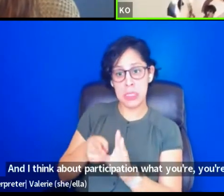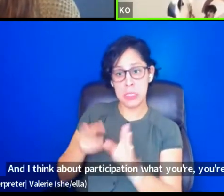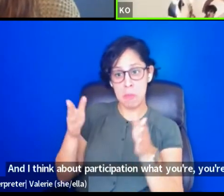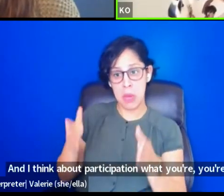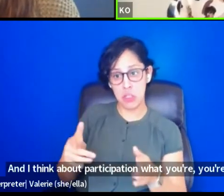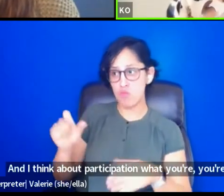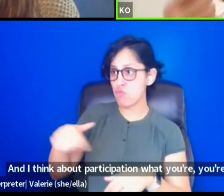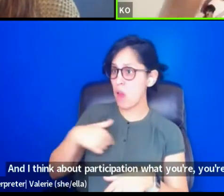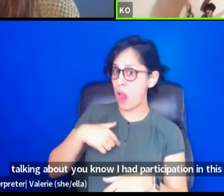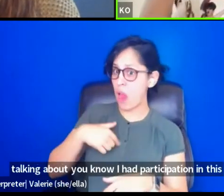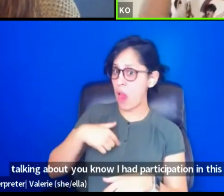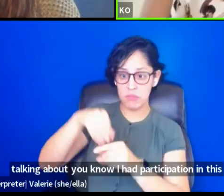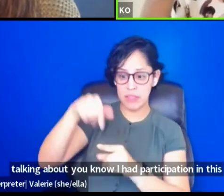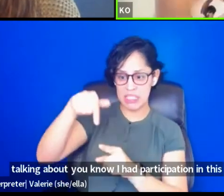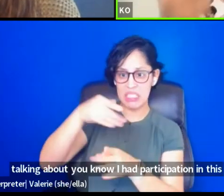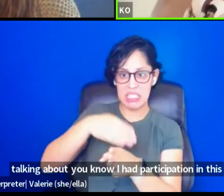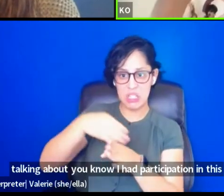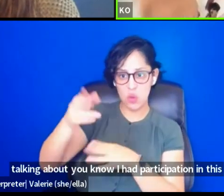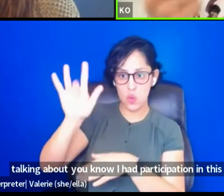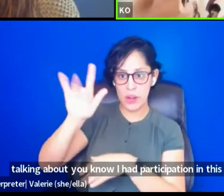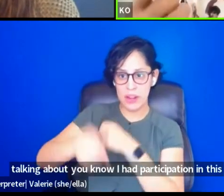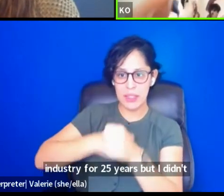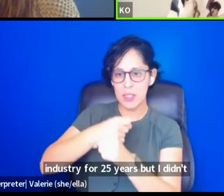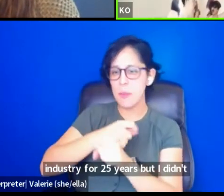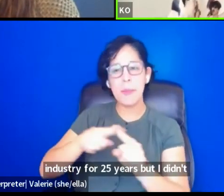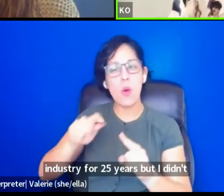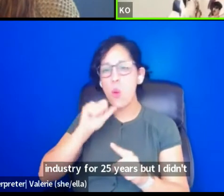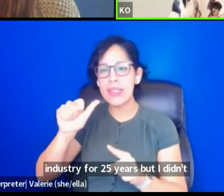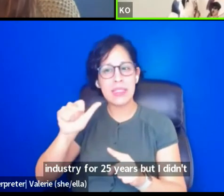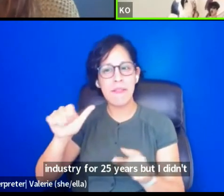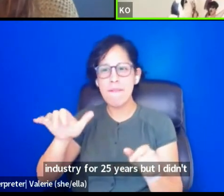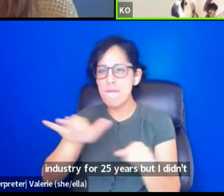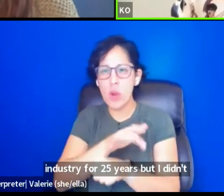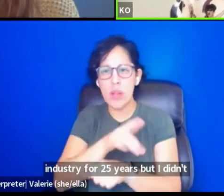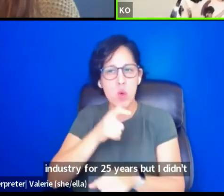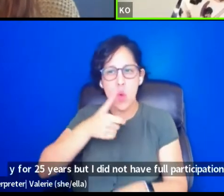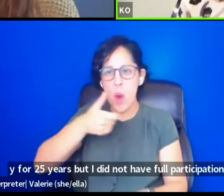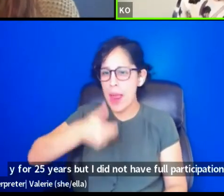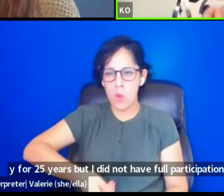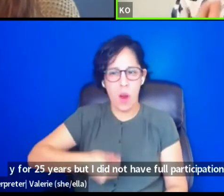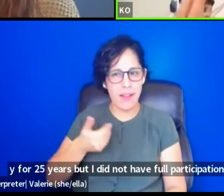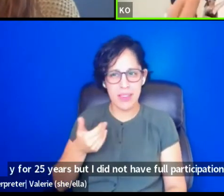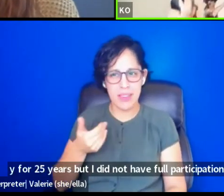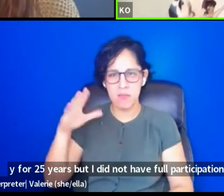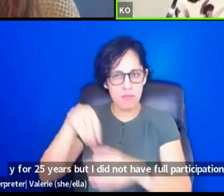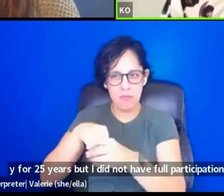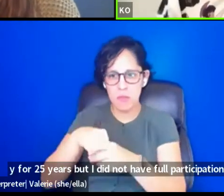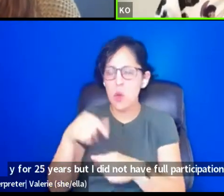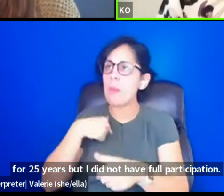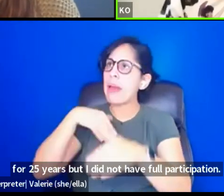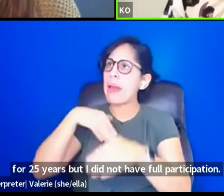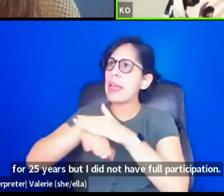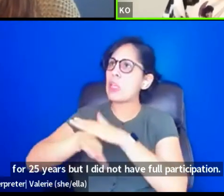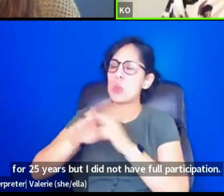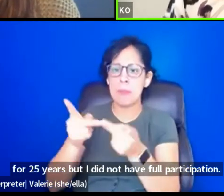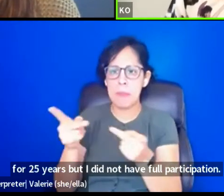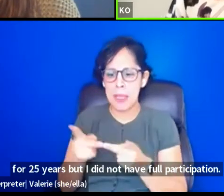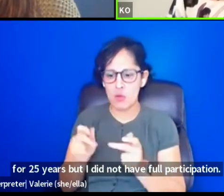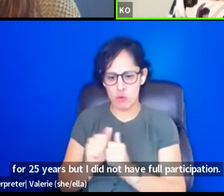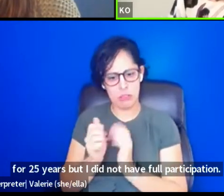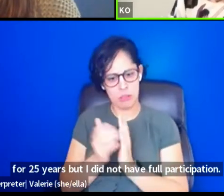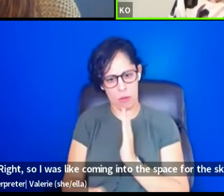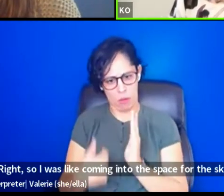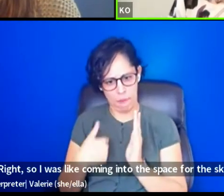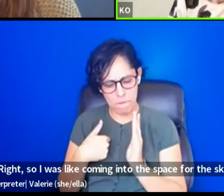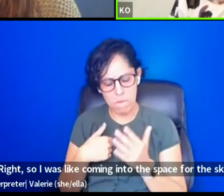for 25 years, but the, I did not have full participation, right? So I was like coming into this space with a skill set. And